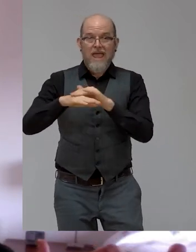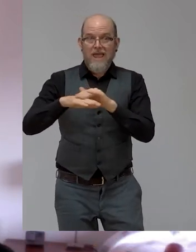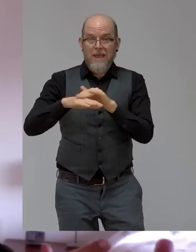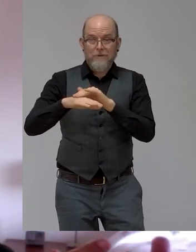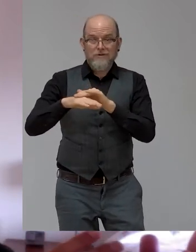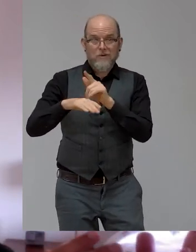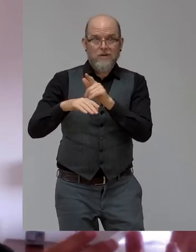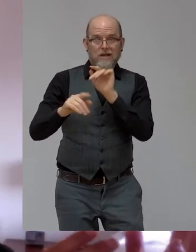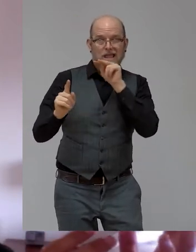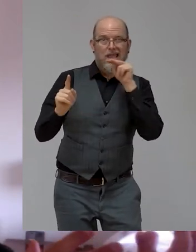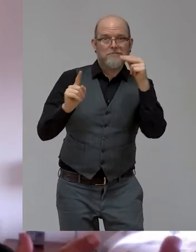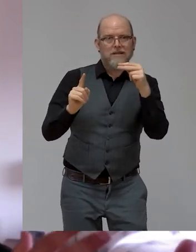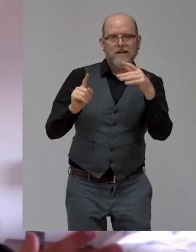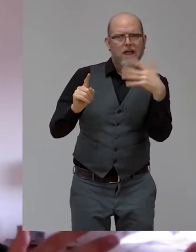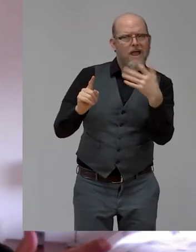Right? And, you know,